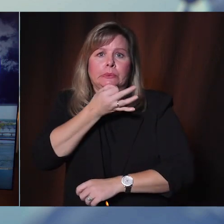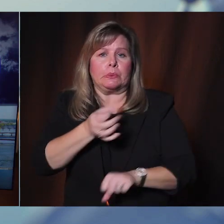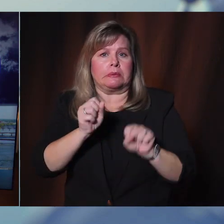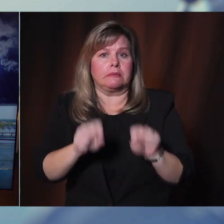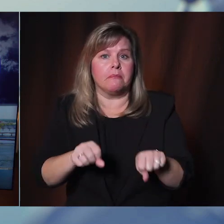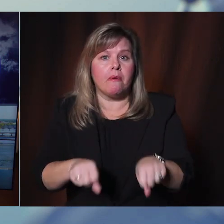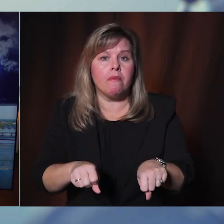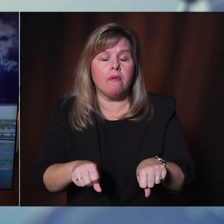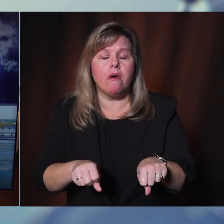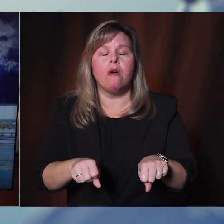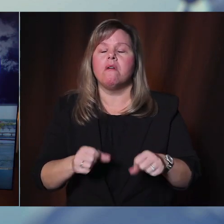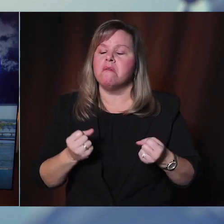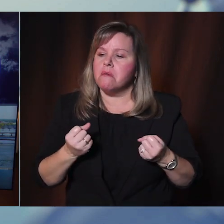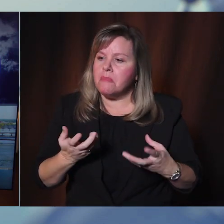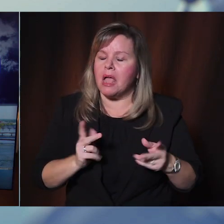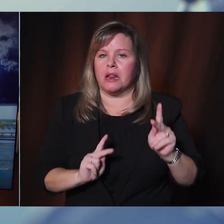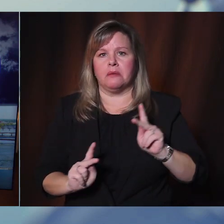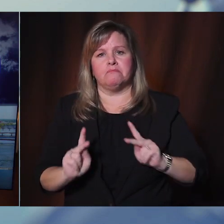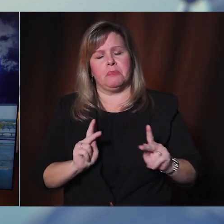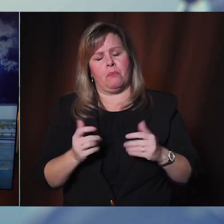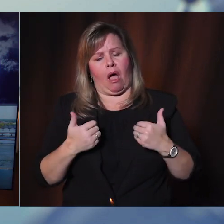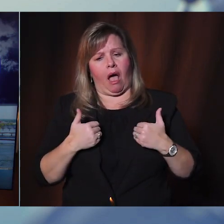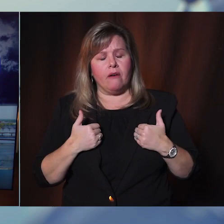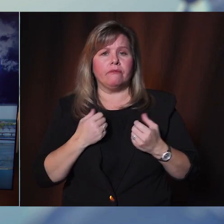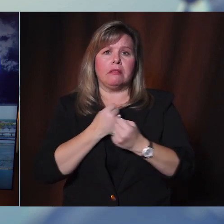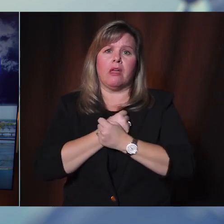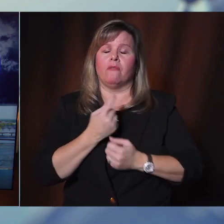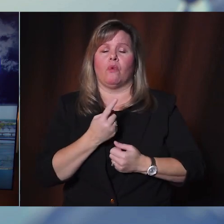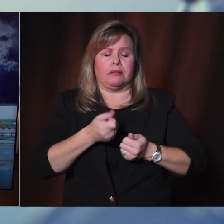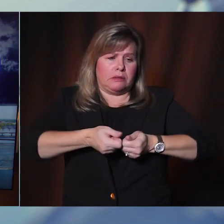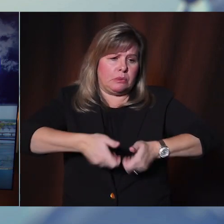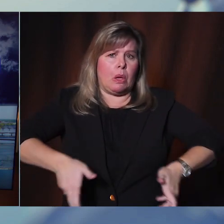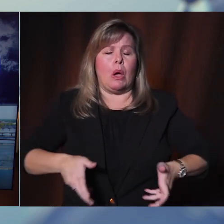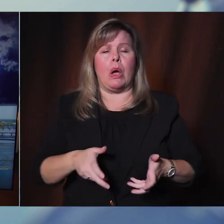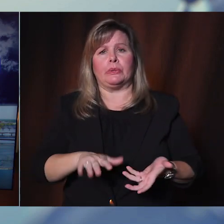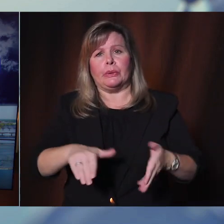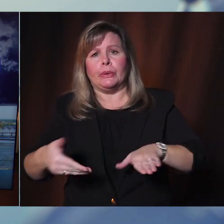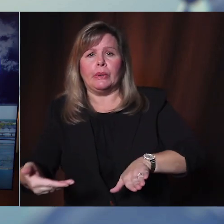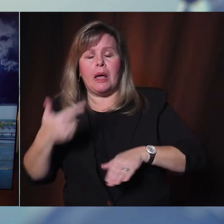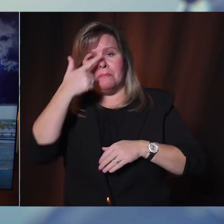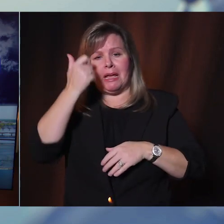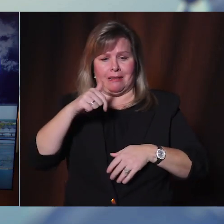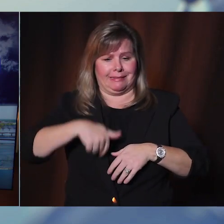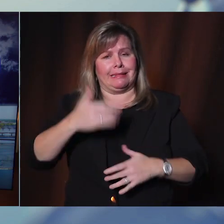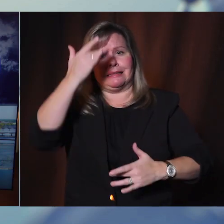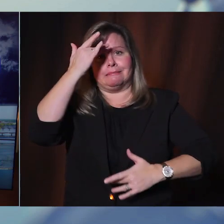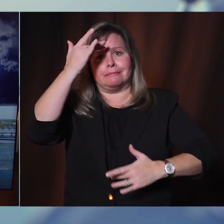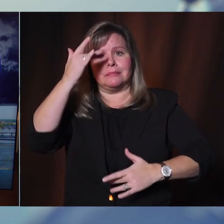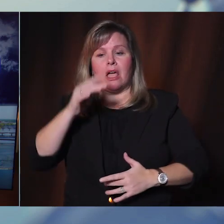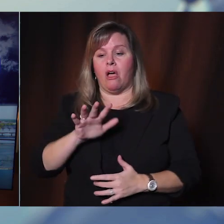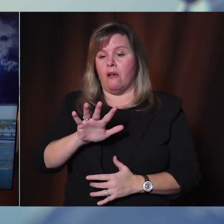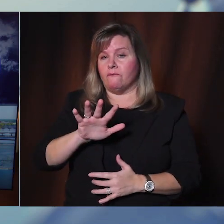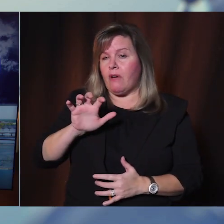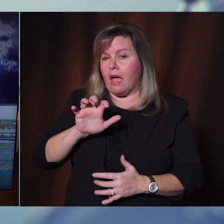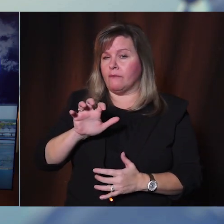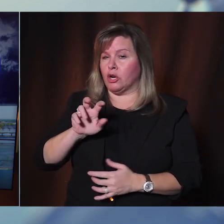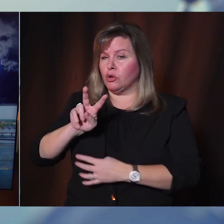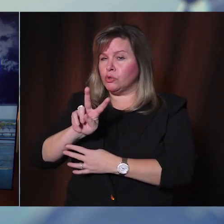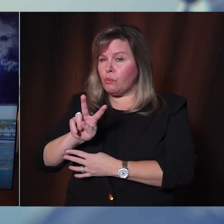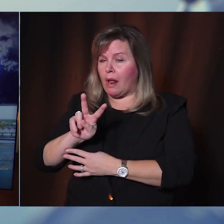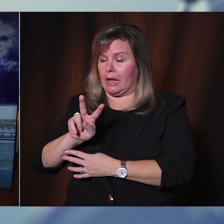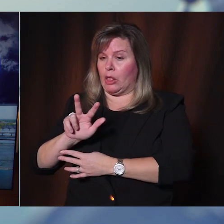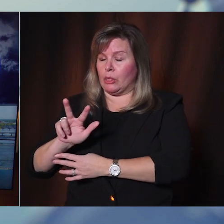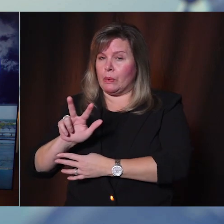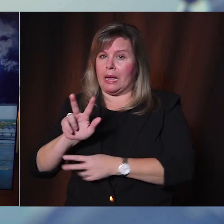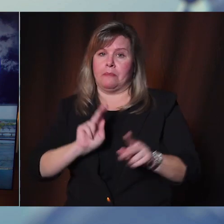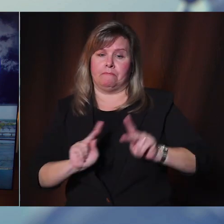truth is, many of us have lost loved ones to this disease. At least 523 of our neighbors here in Kent County are gone.